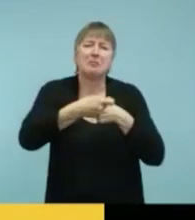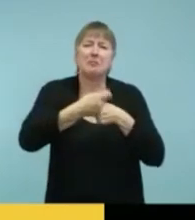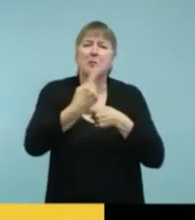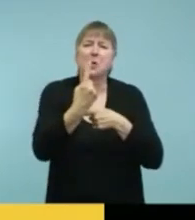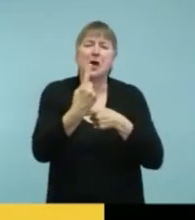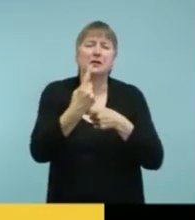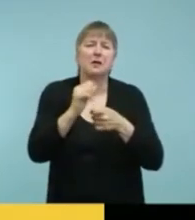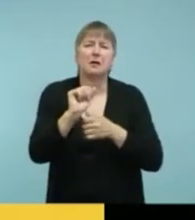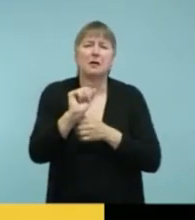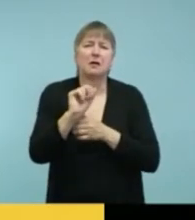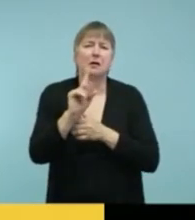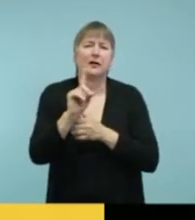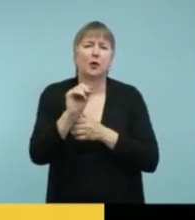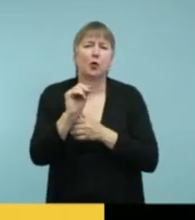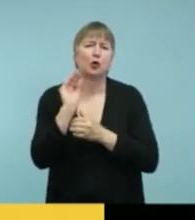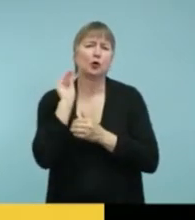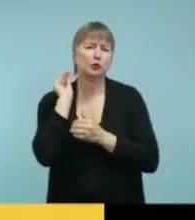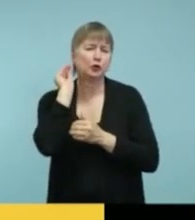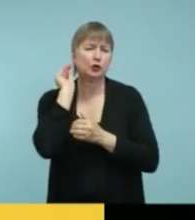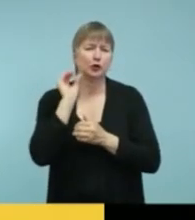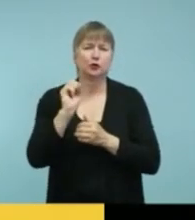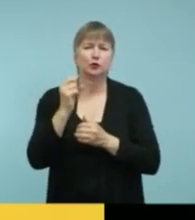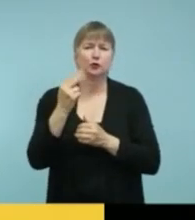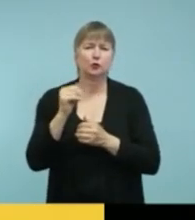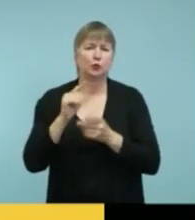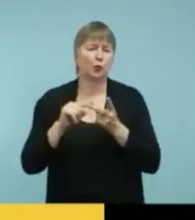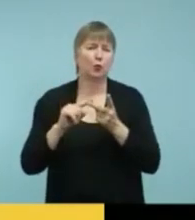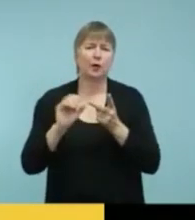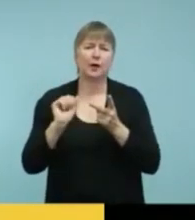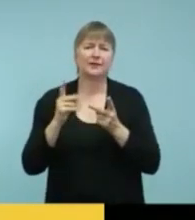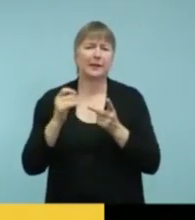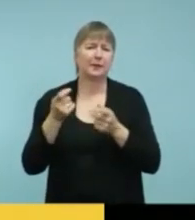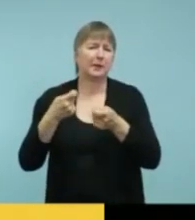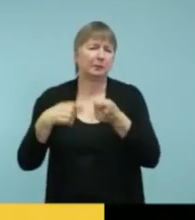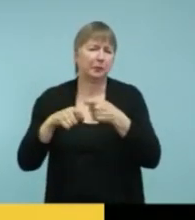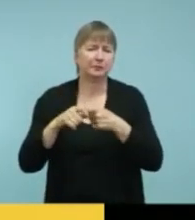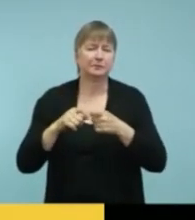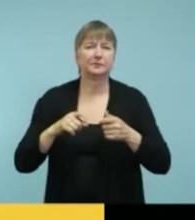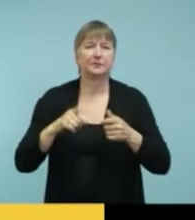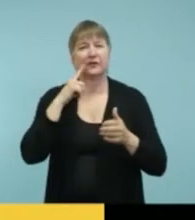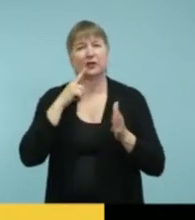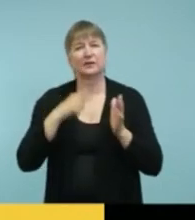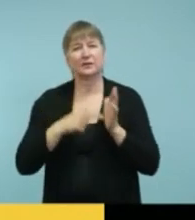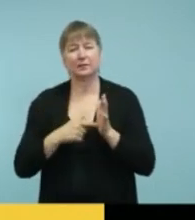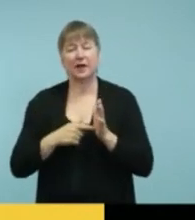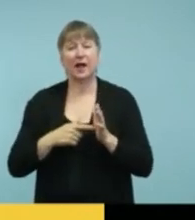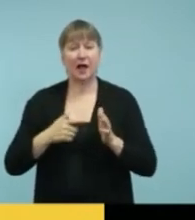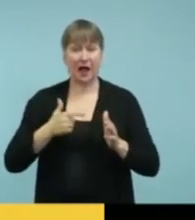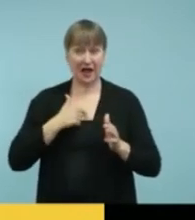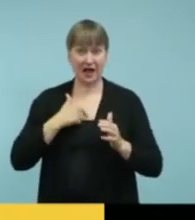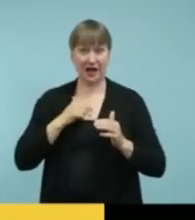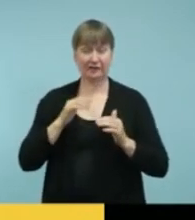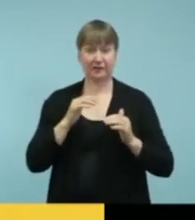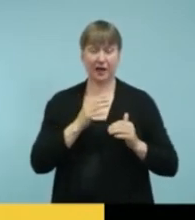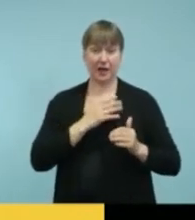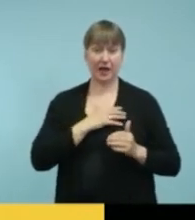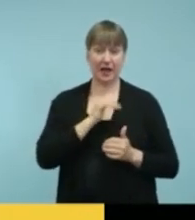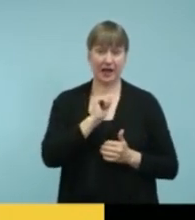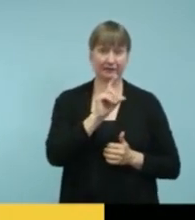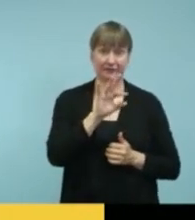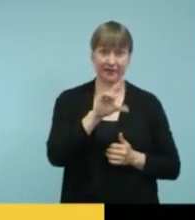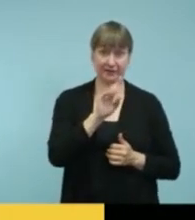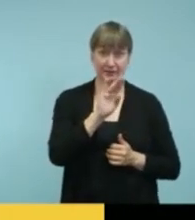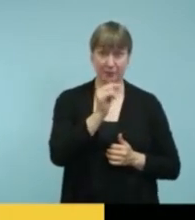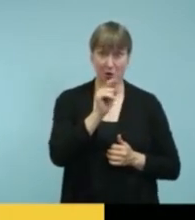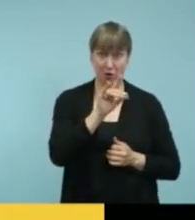or, or the adapter. Um, like for example, you know, I have advanced bionics devices. If I were to upgrade